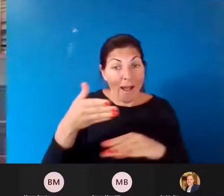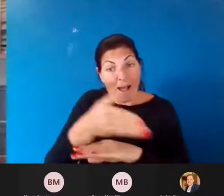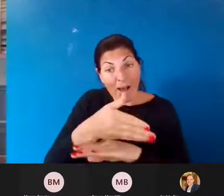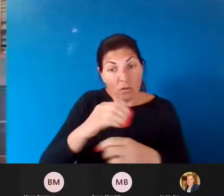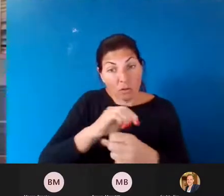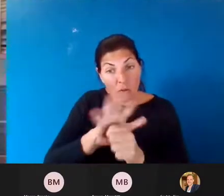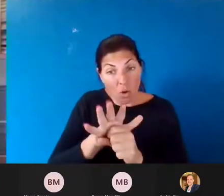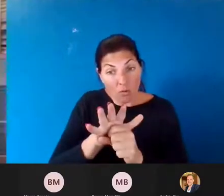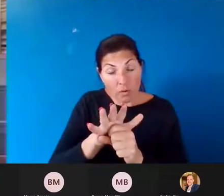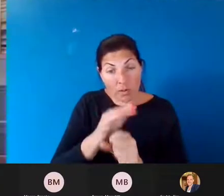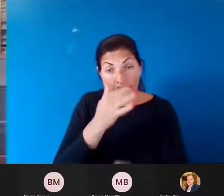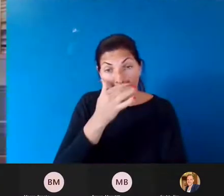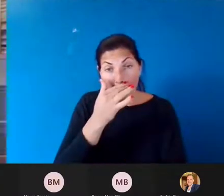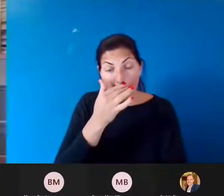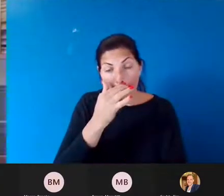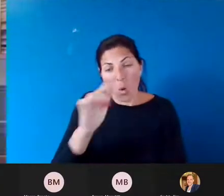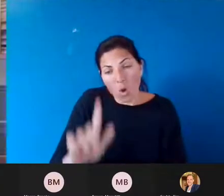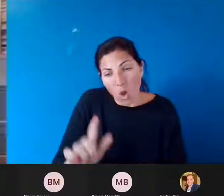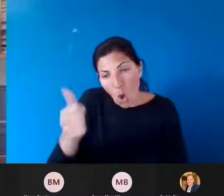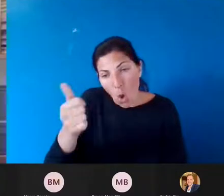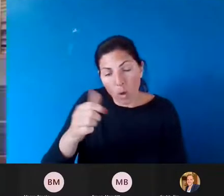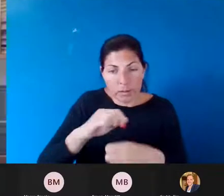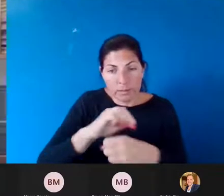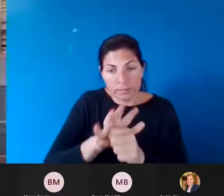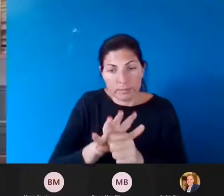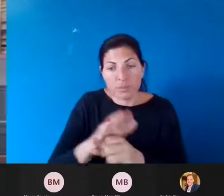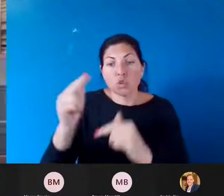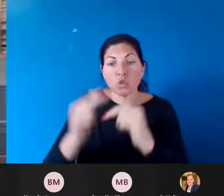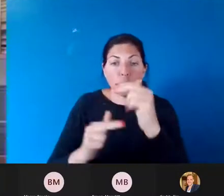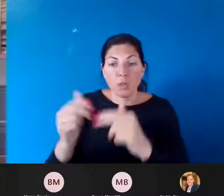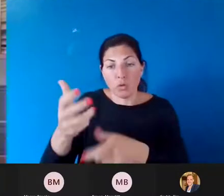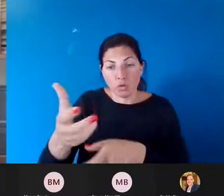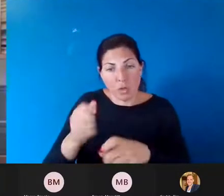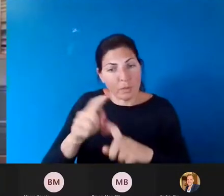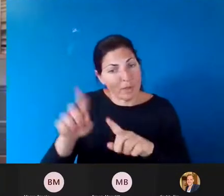pandemic, or at least a little epidemic to build the trust. And that's a long term project.